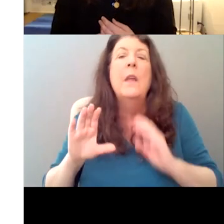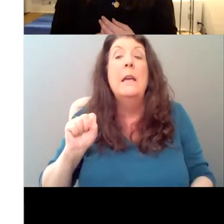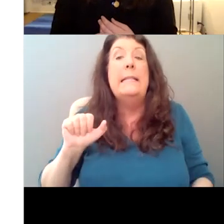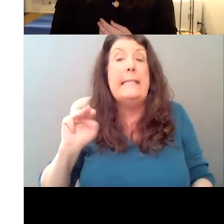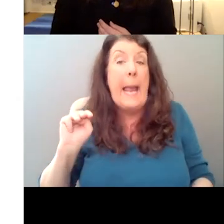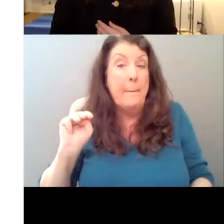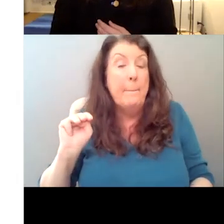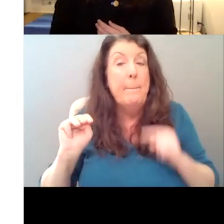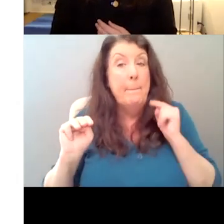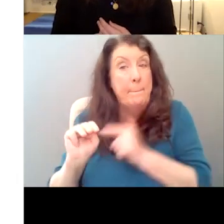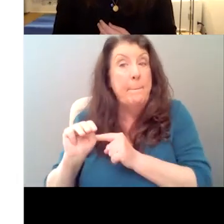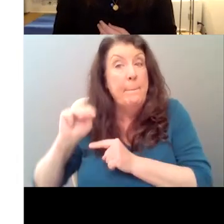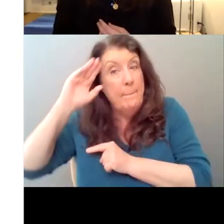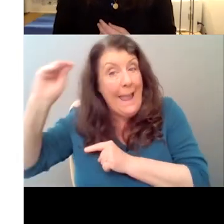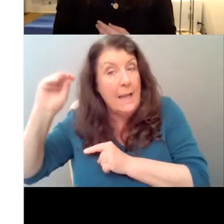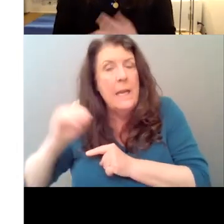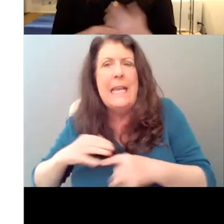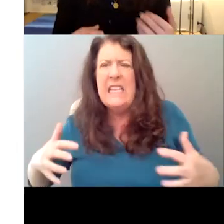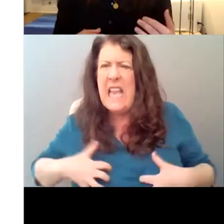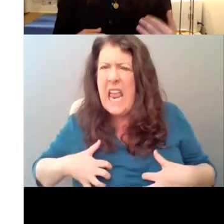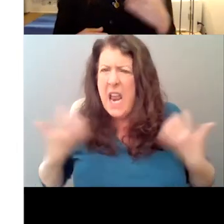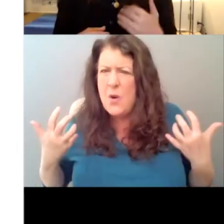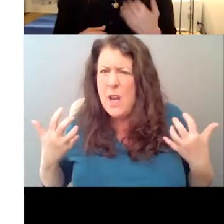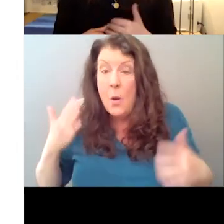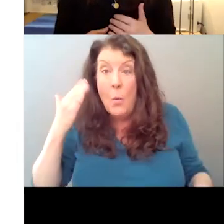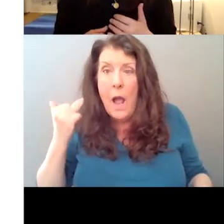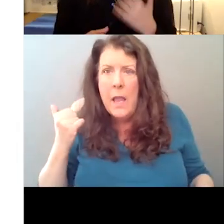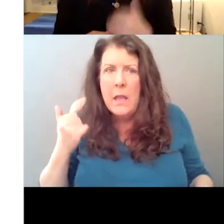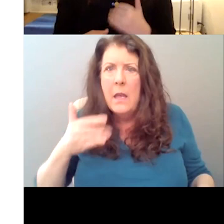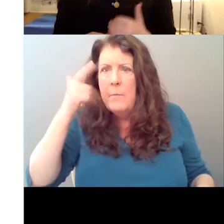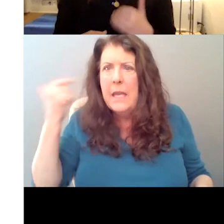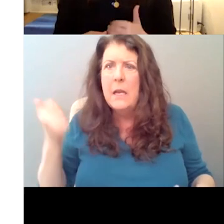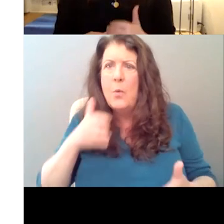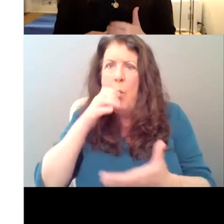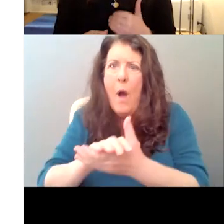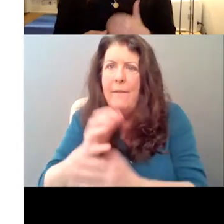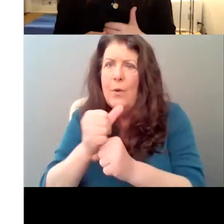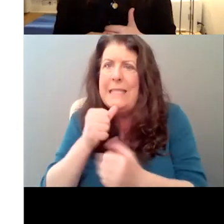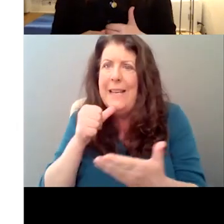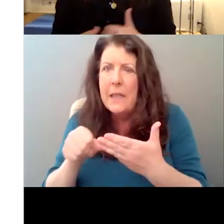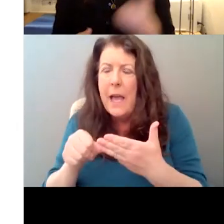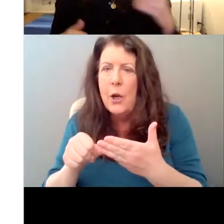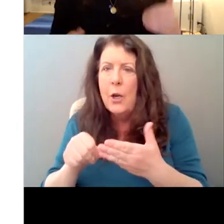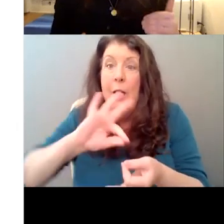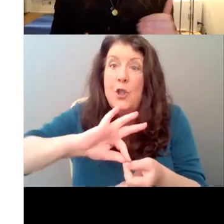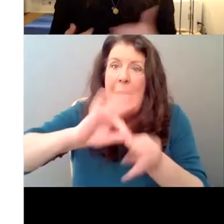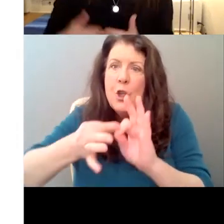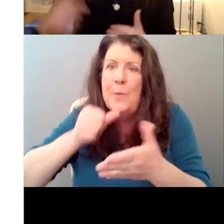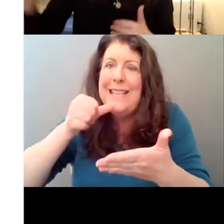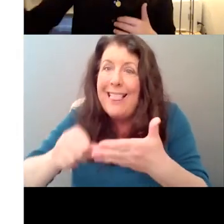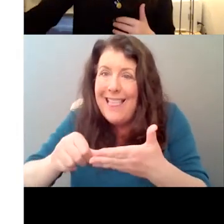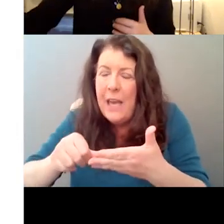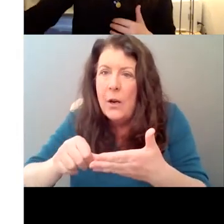is angry because Mary got this letter and now thinks Sam is having an affair, which he is.